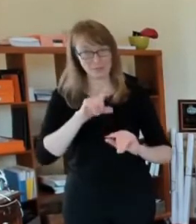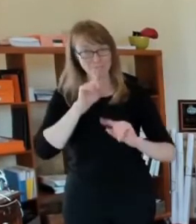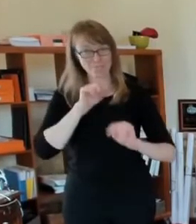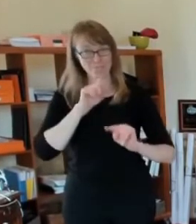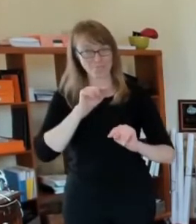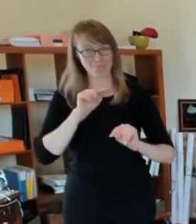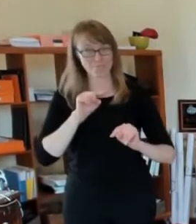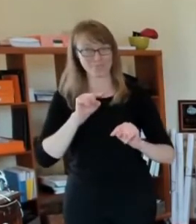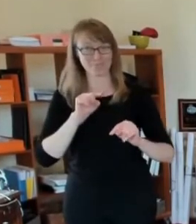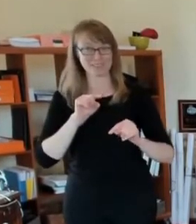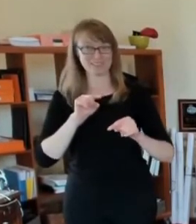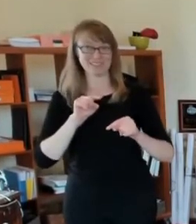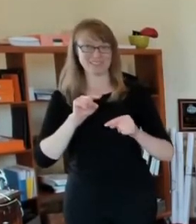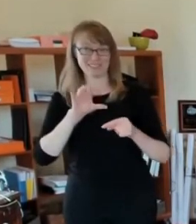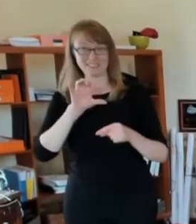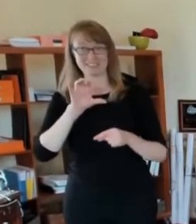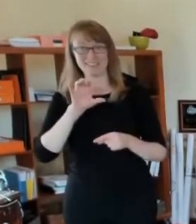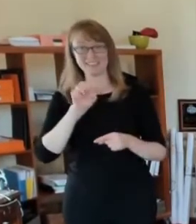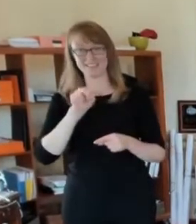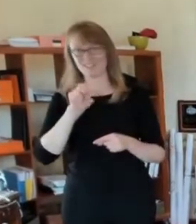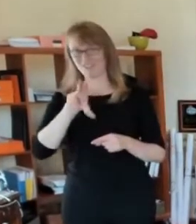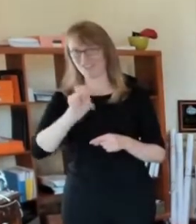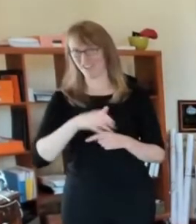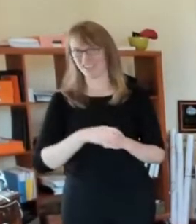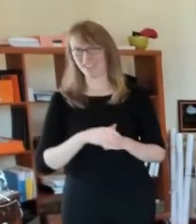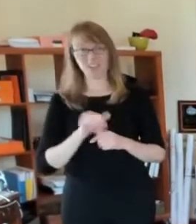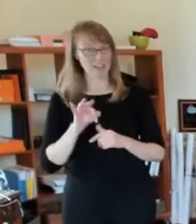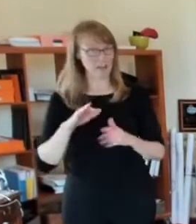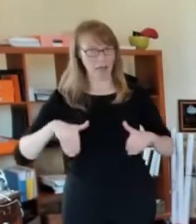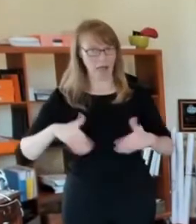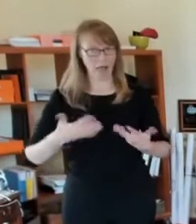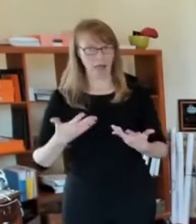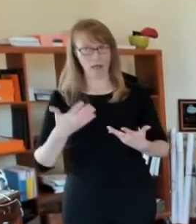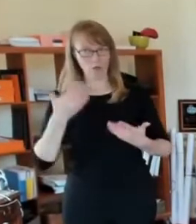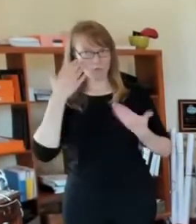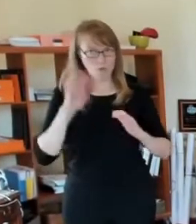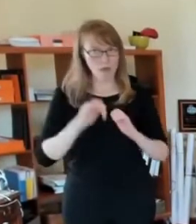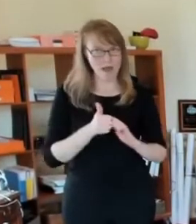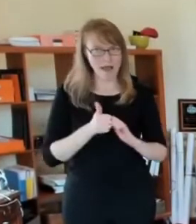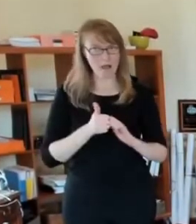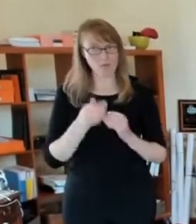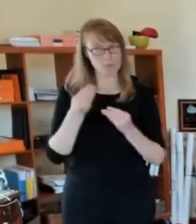If you haven't, if you need some help, let us know and we'll help you figure that out.